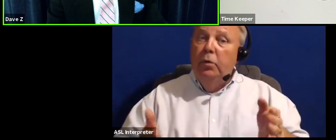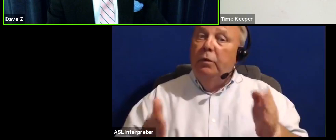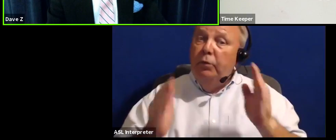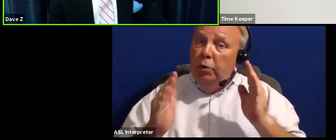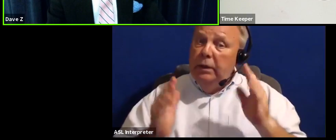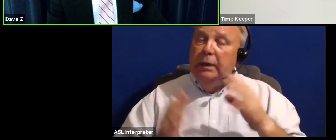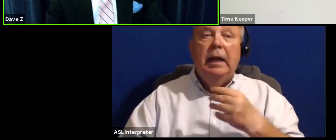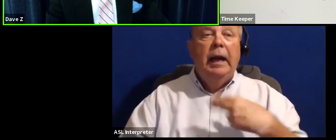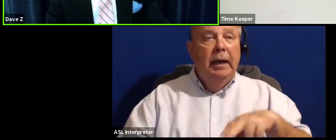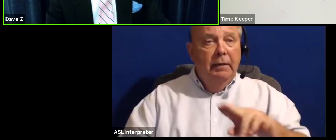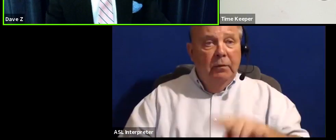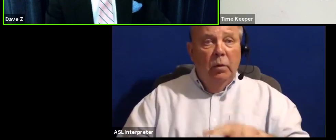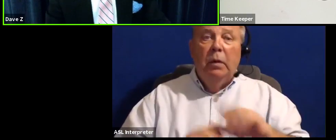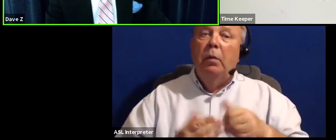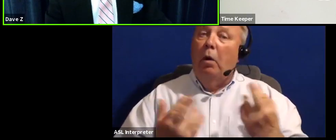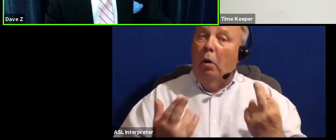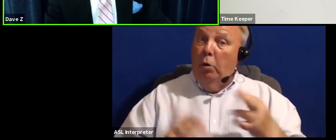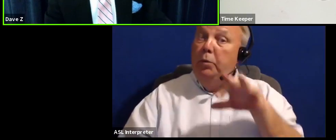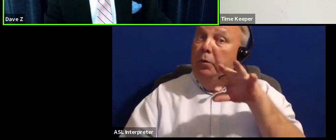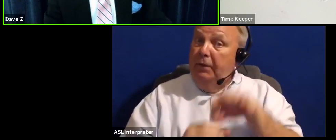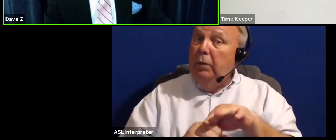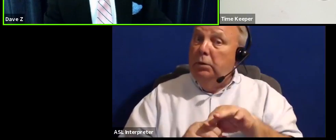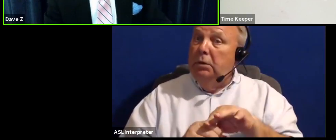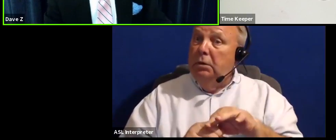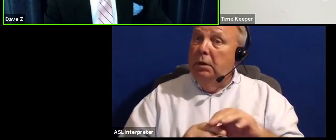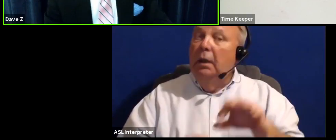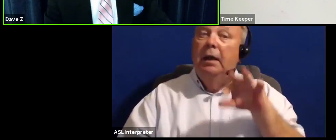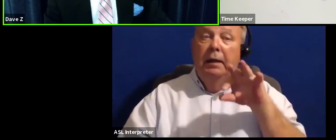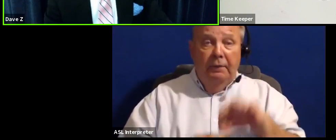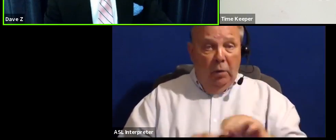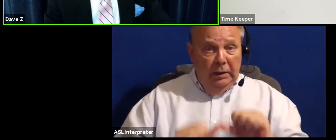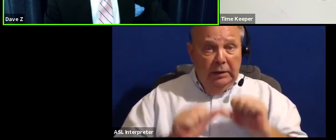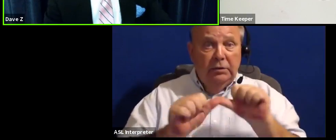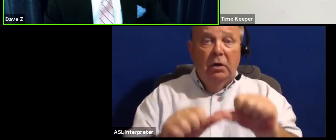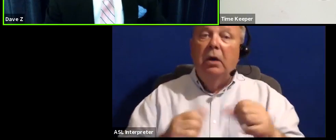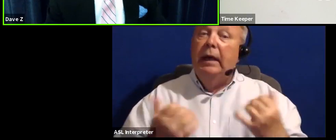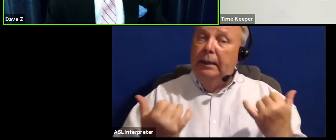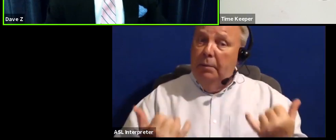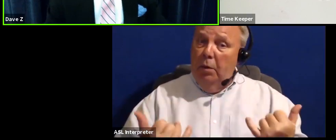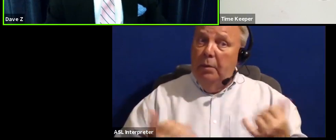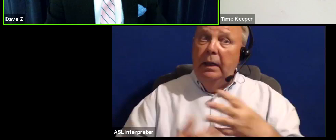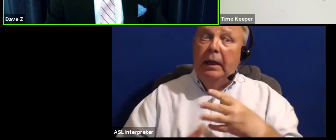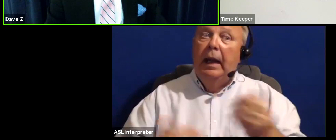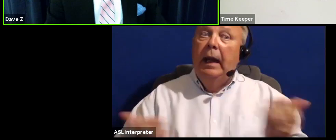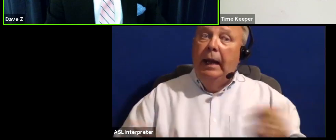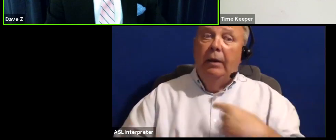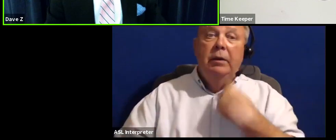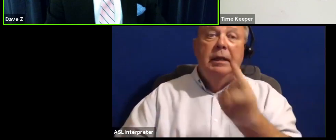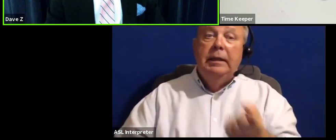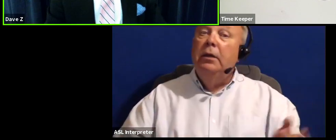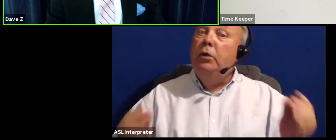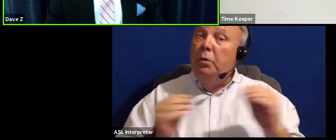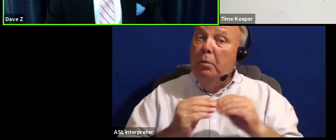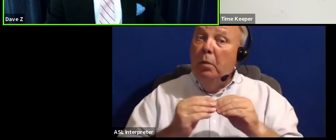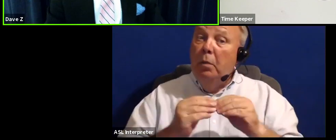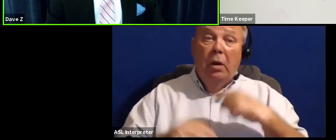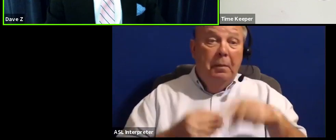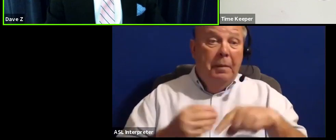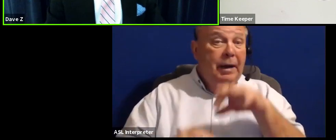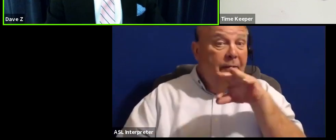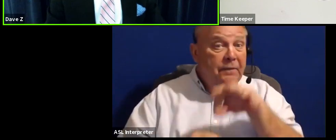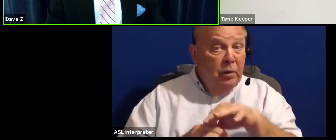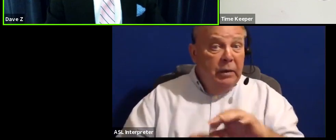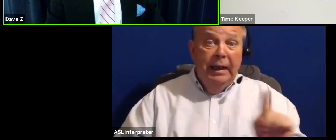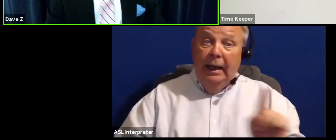And of course, we all hope that you vote. Voting is ongoing at the moment. And here to tell you more about voting and